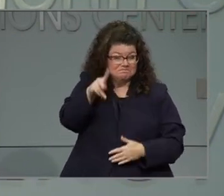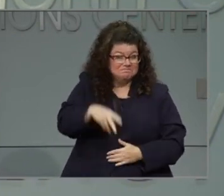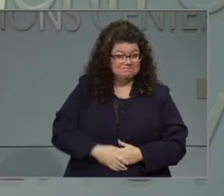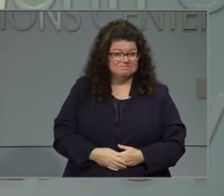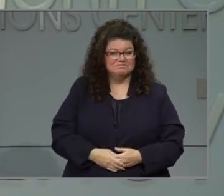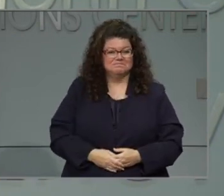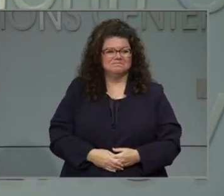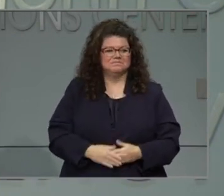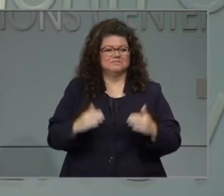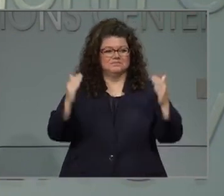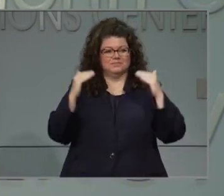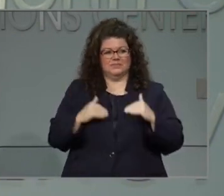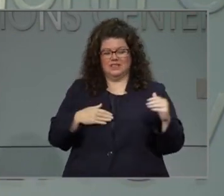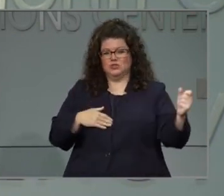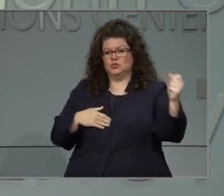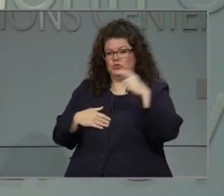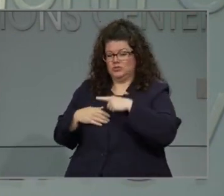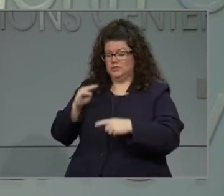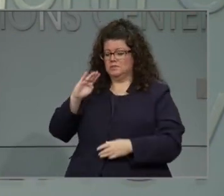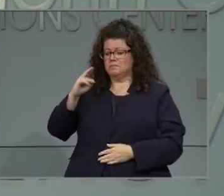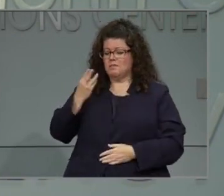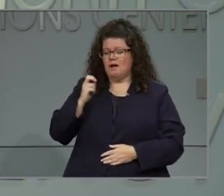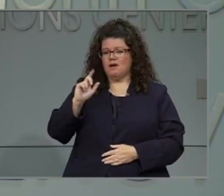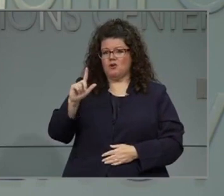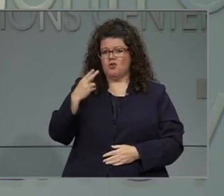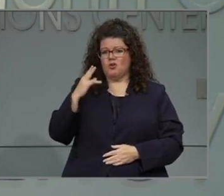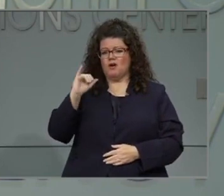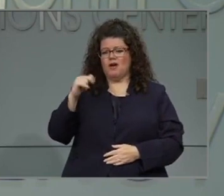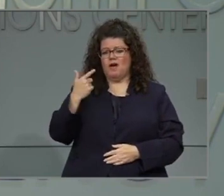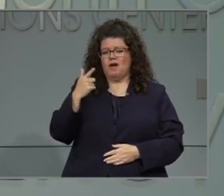Our next question is from Michael Hyland with CBS 17.